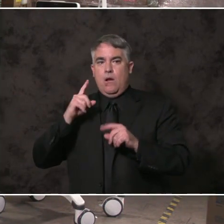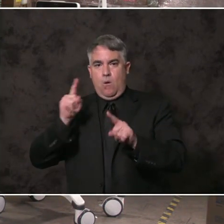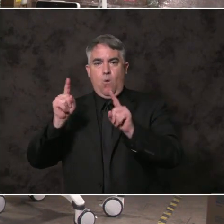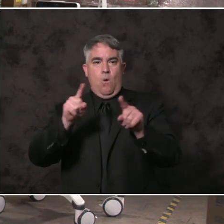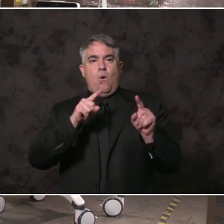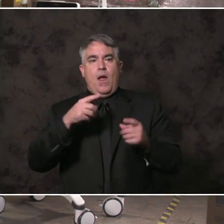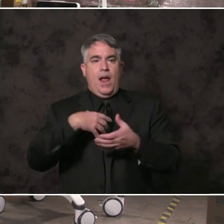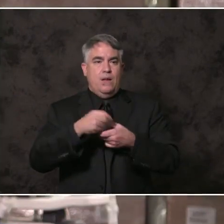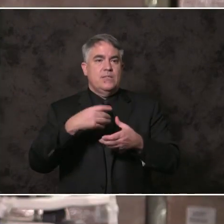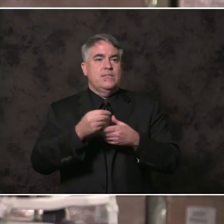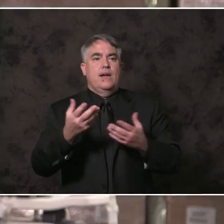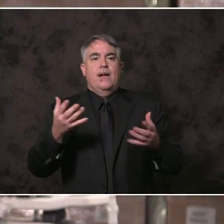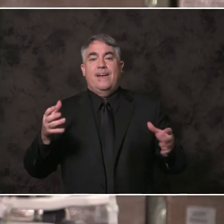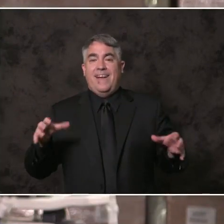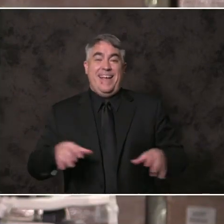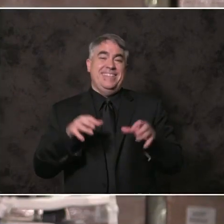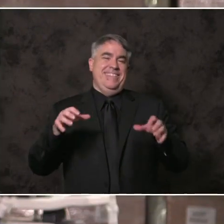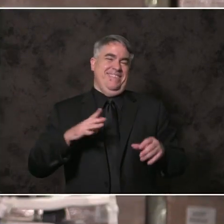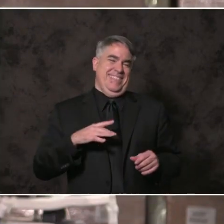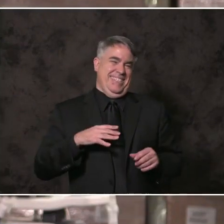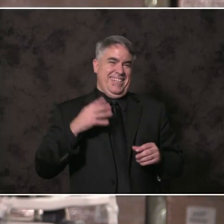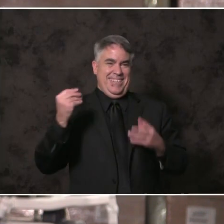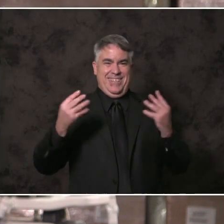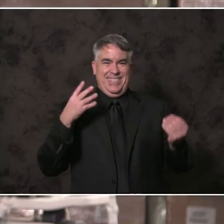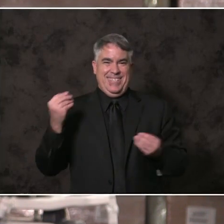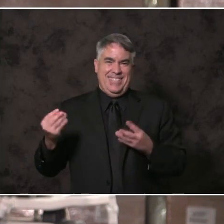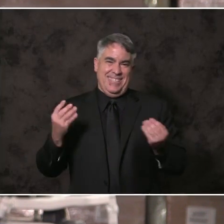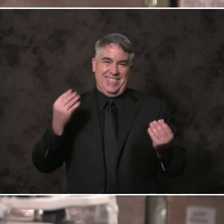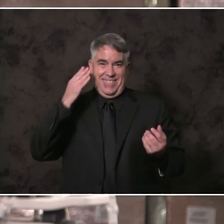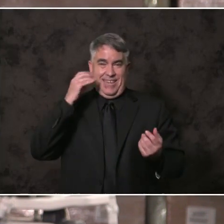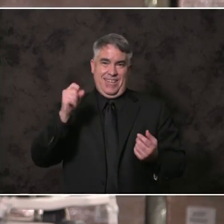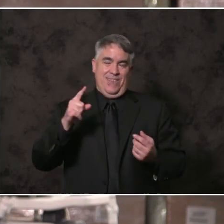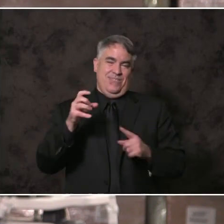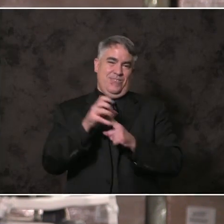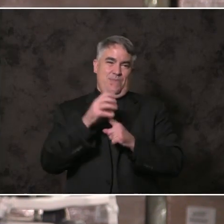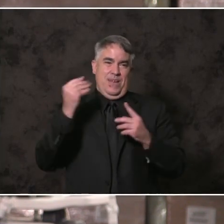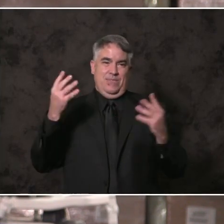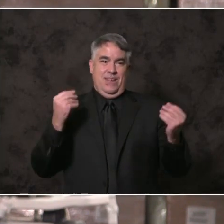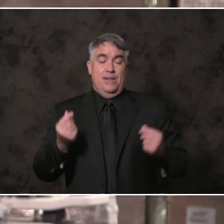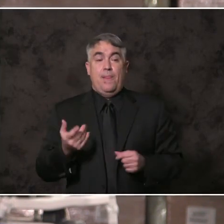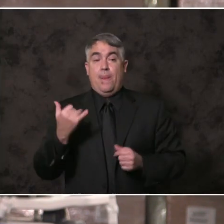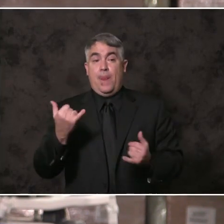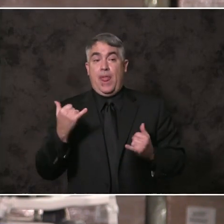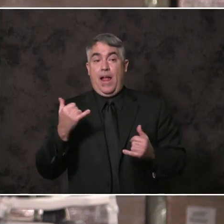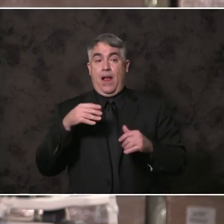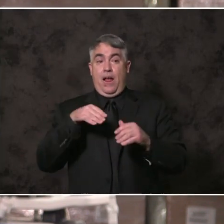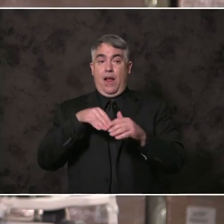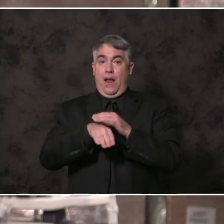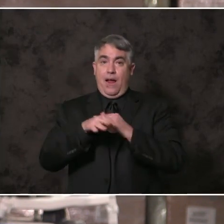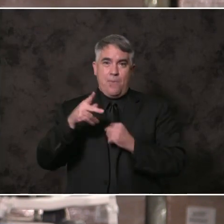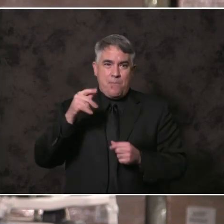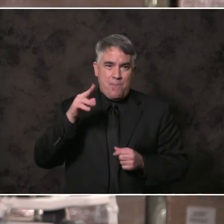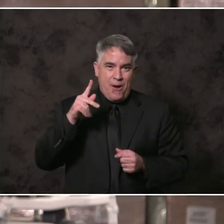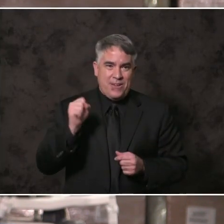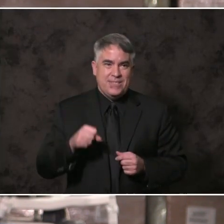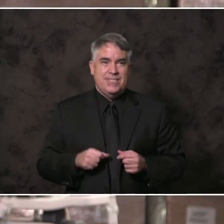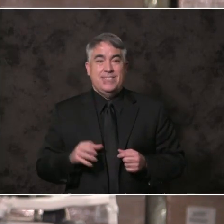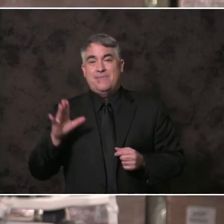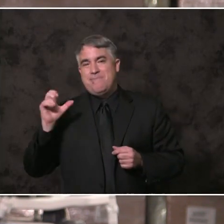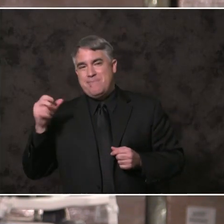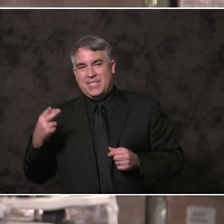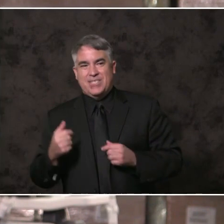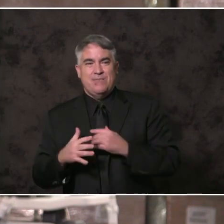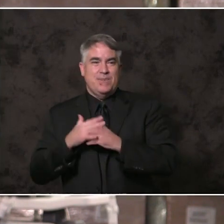active and healthy. San Diegans are asking for expanded access to the parks, beaches and natural treasures we